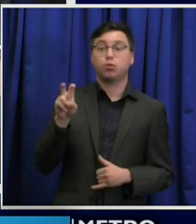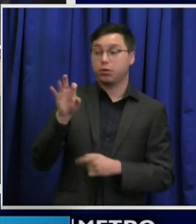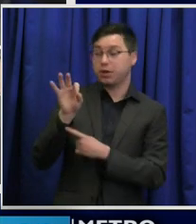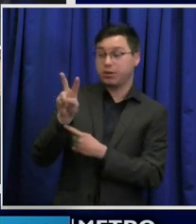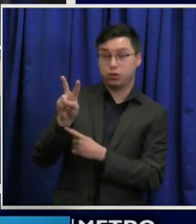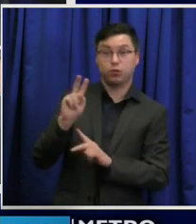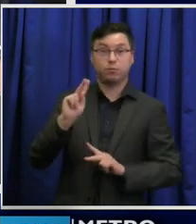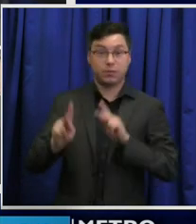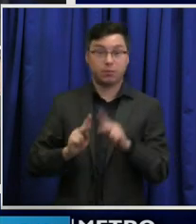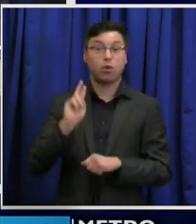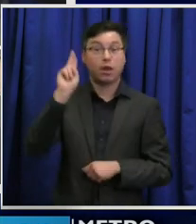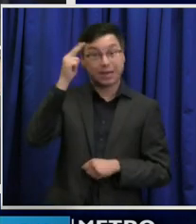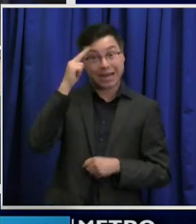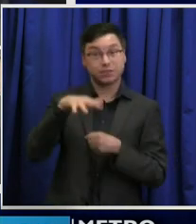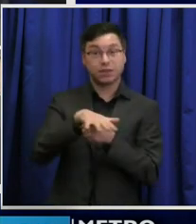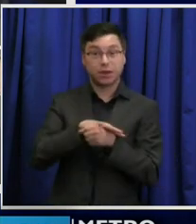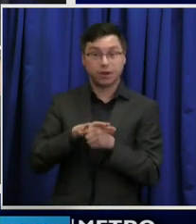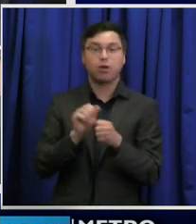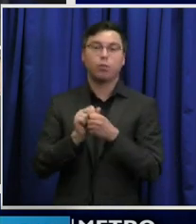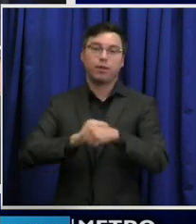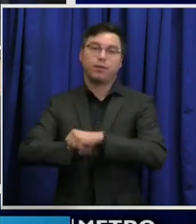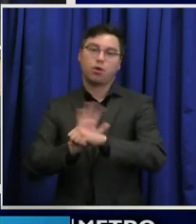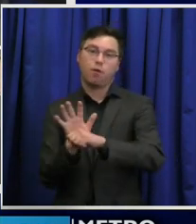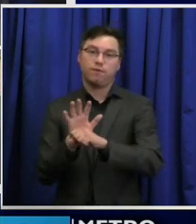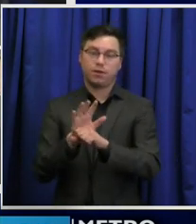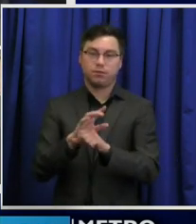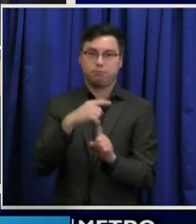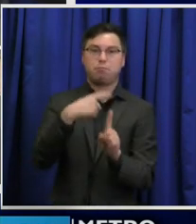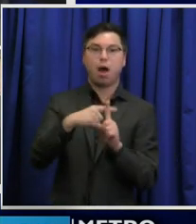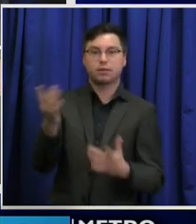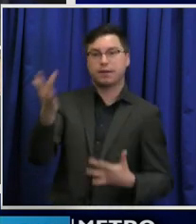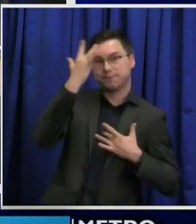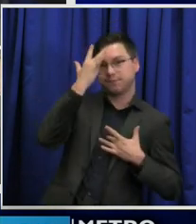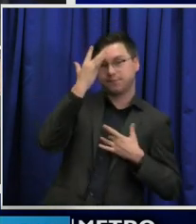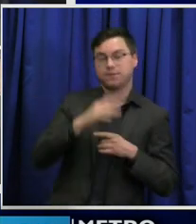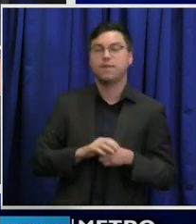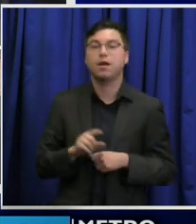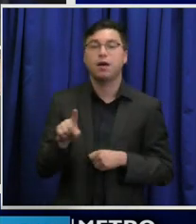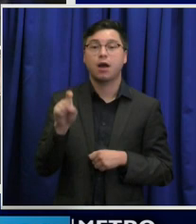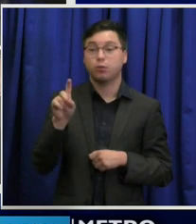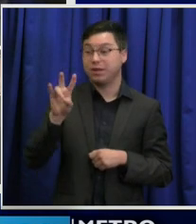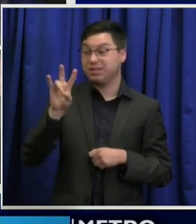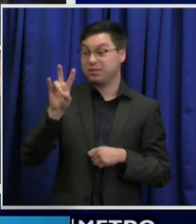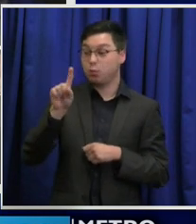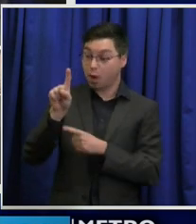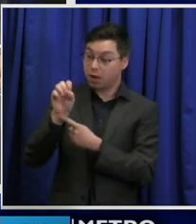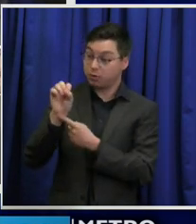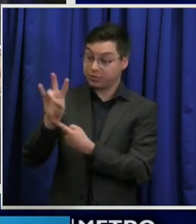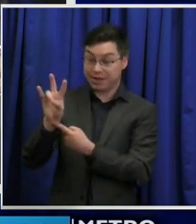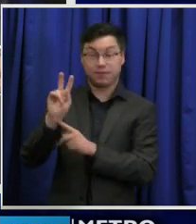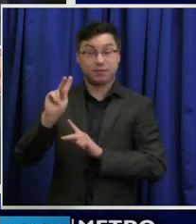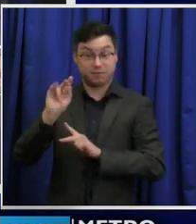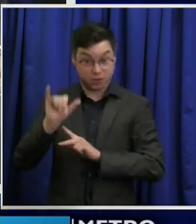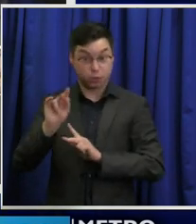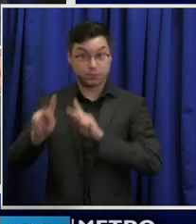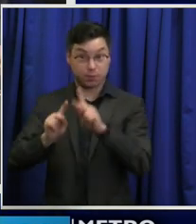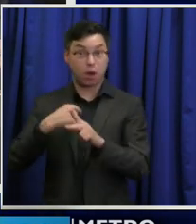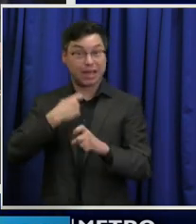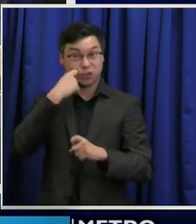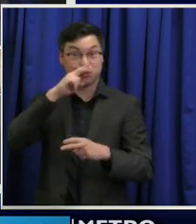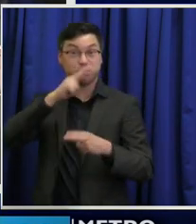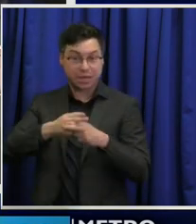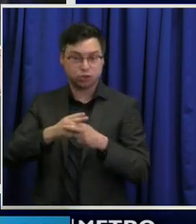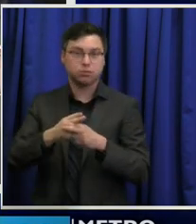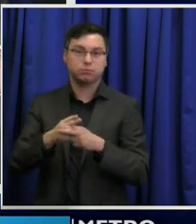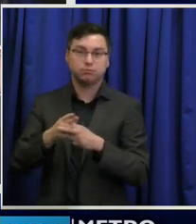in Nashville area hospitals with COVID-19. 107 of those people are in the ICU. And one out